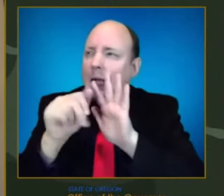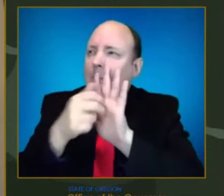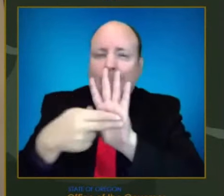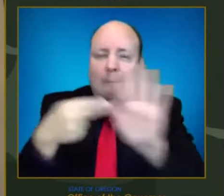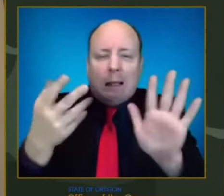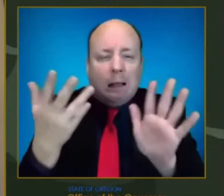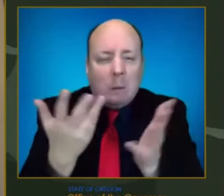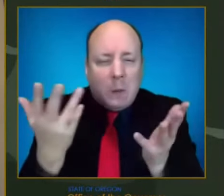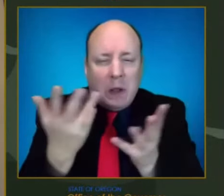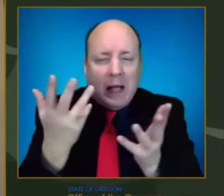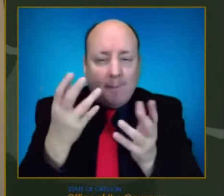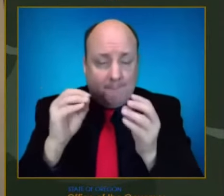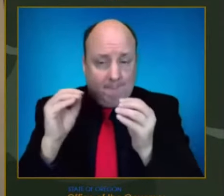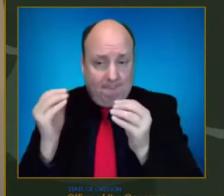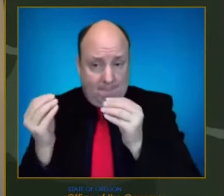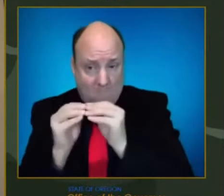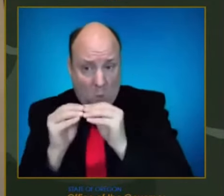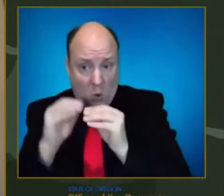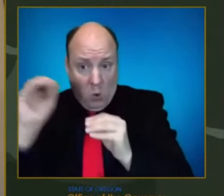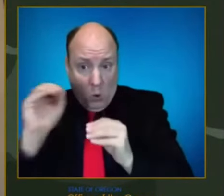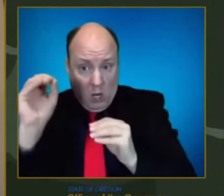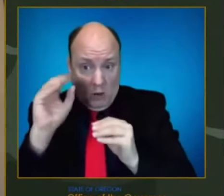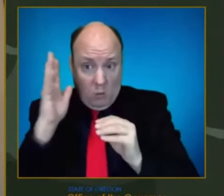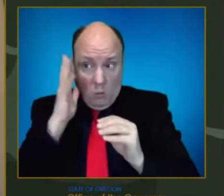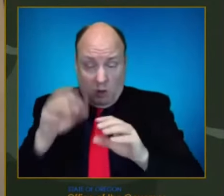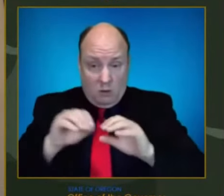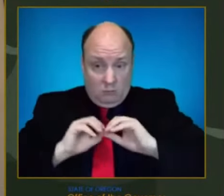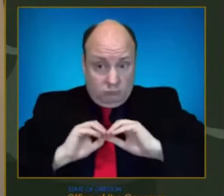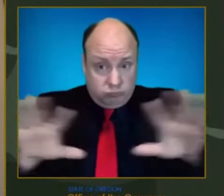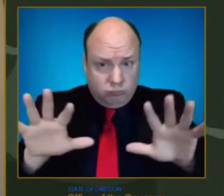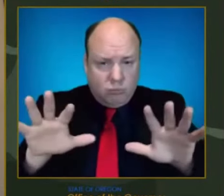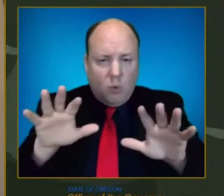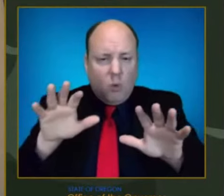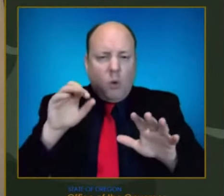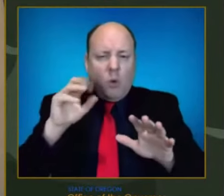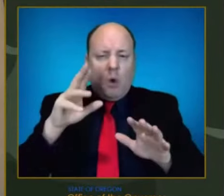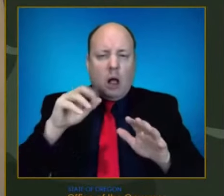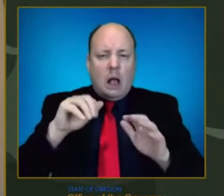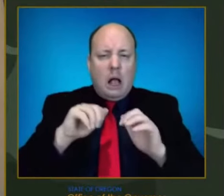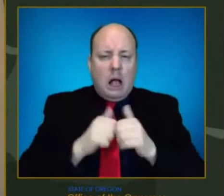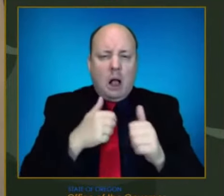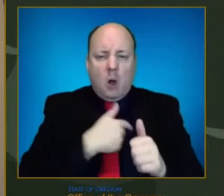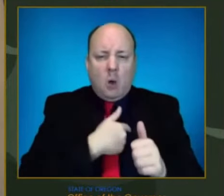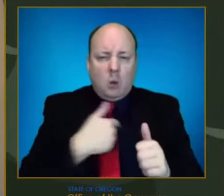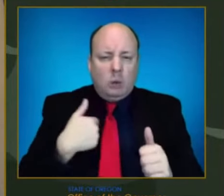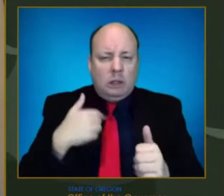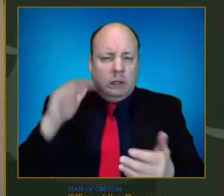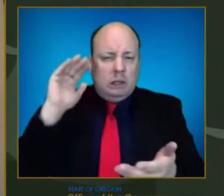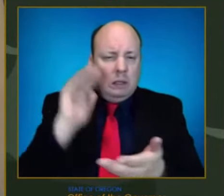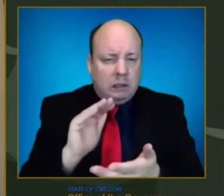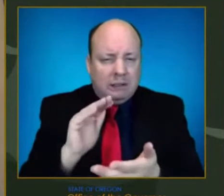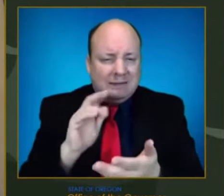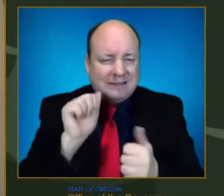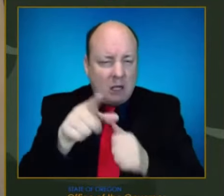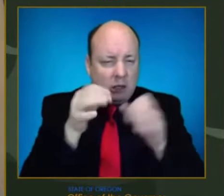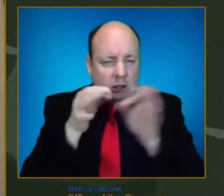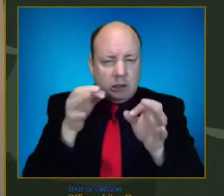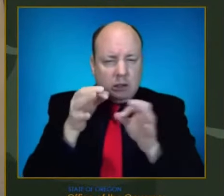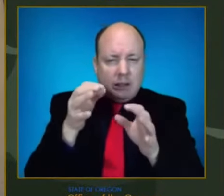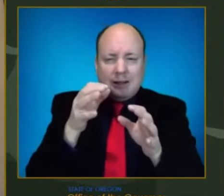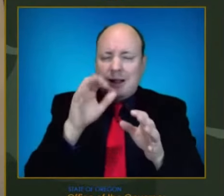new variants? How can we tap down the possibility of this kind of higher consequence